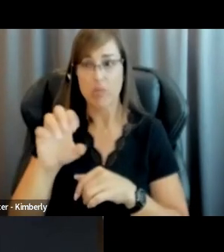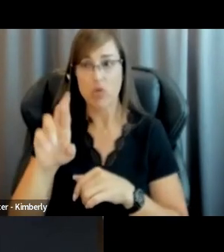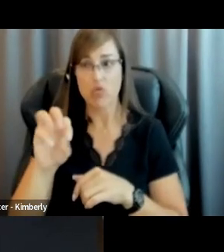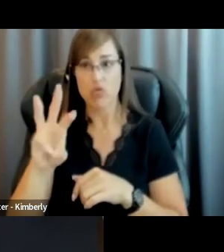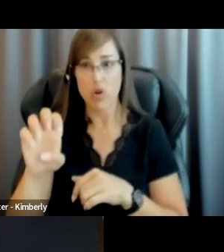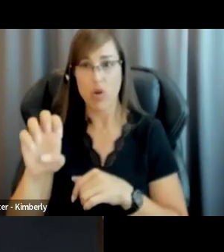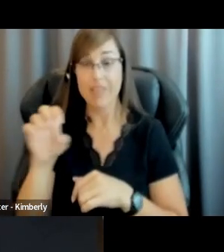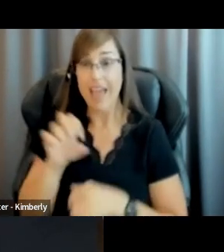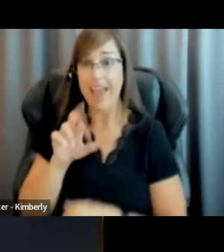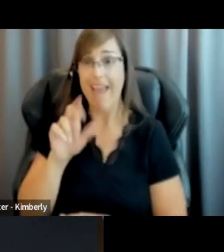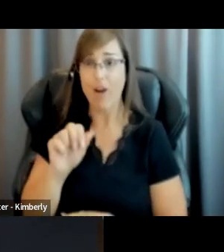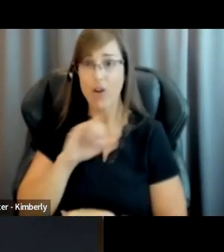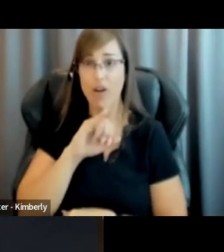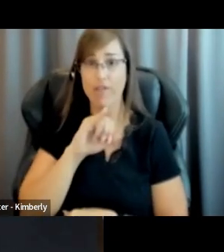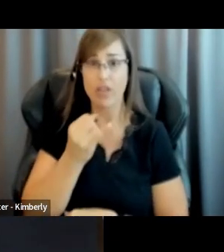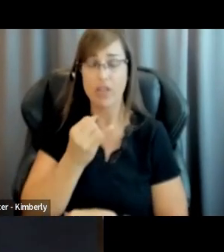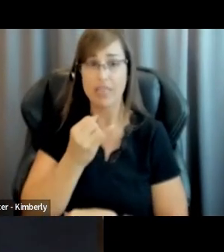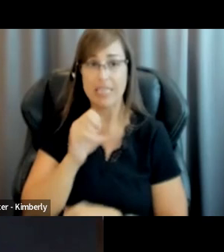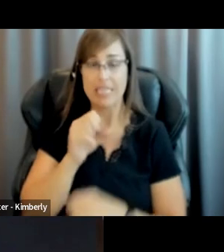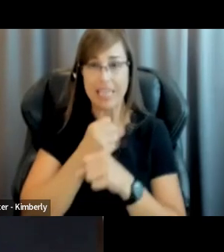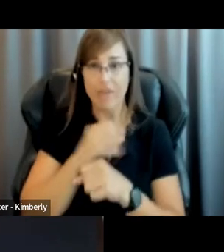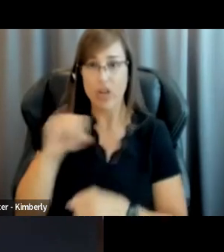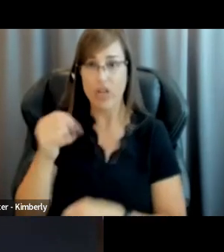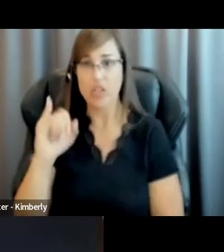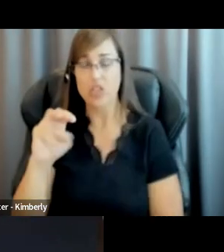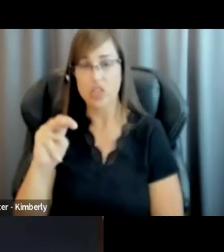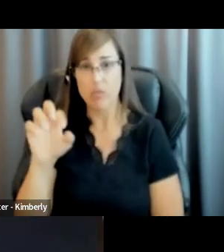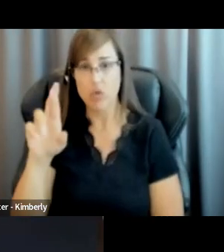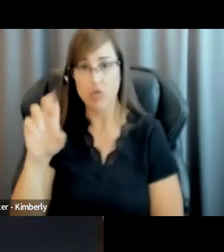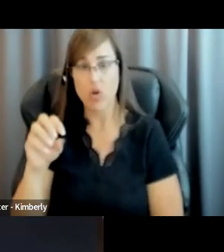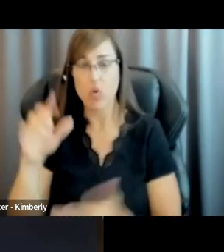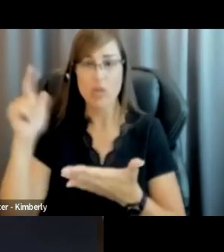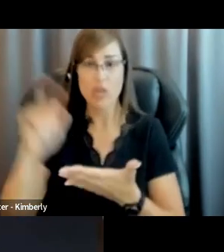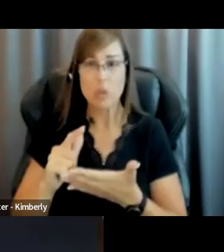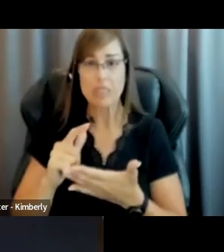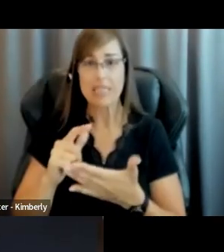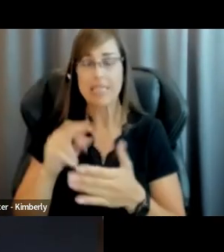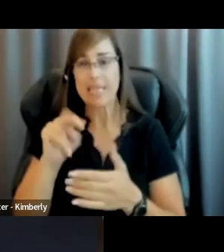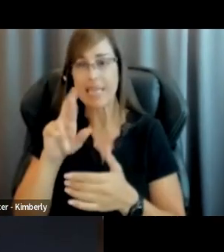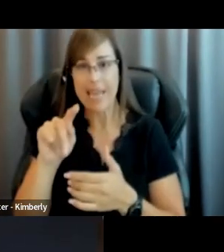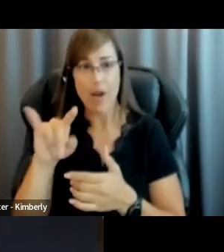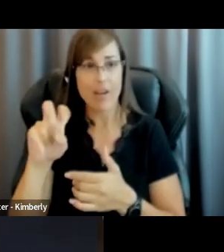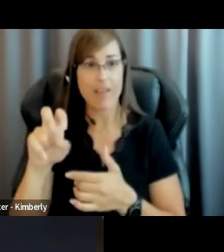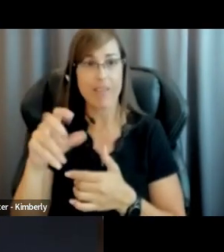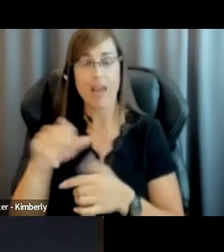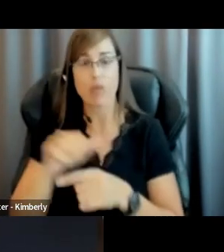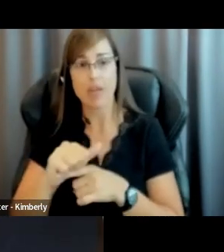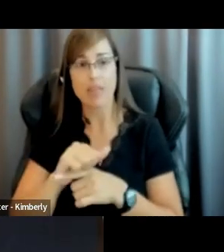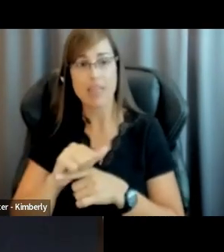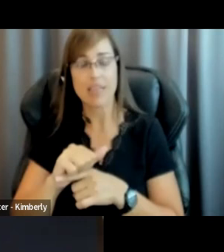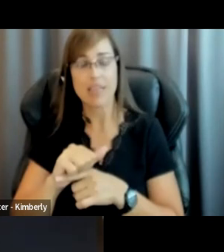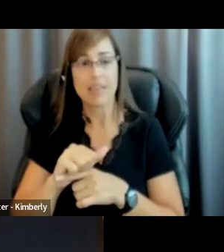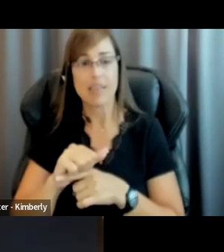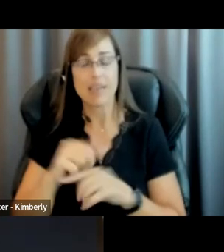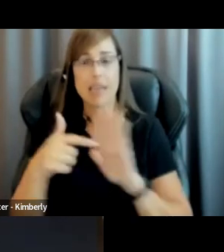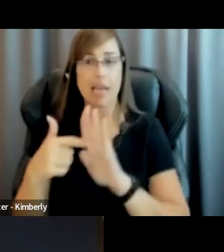eras of slavery and Jim Crow produce racist narratives and practices that attempted to cast people and other people